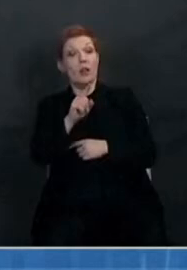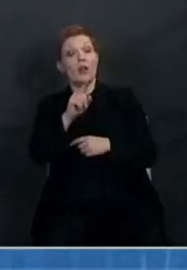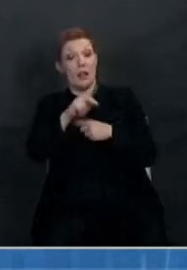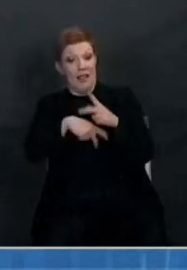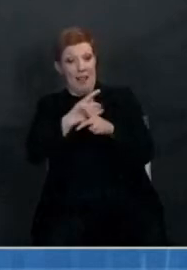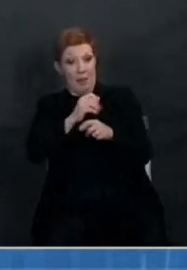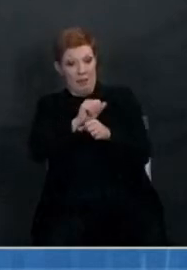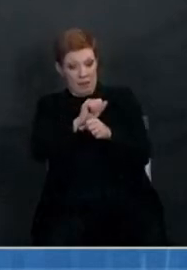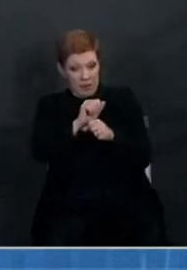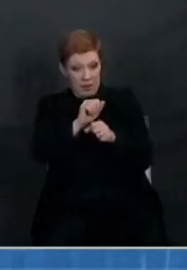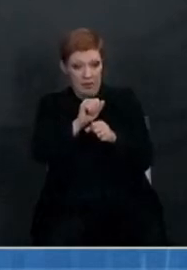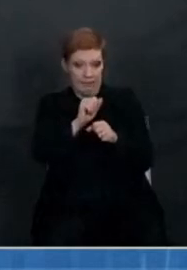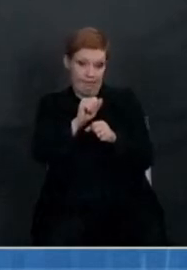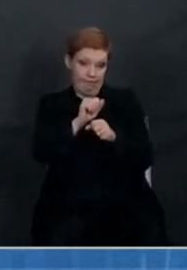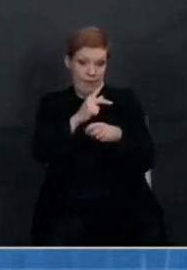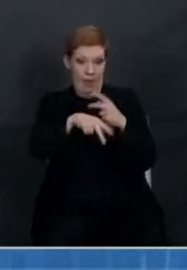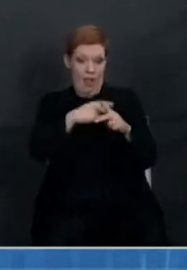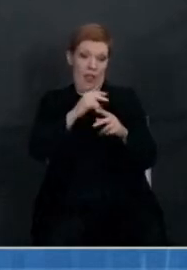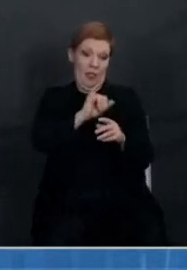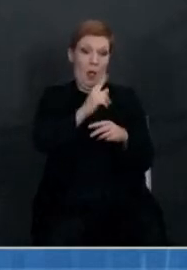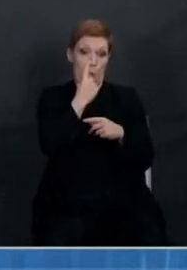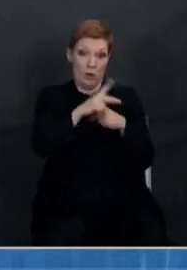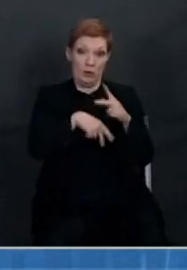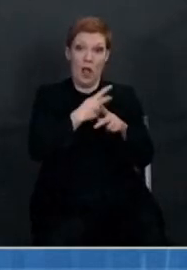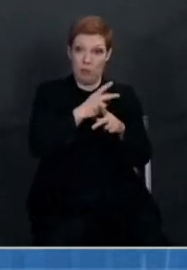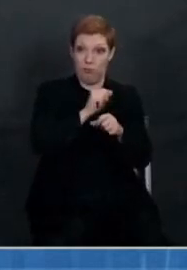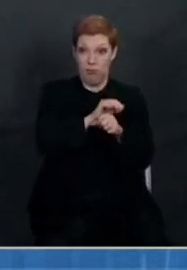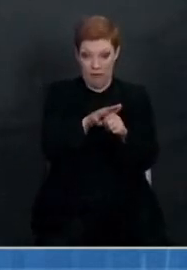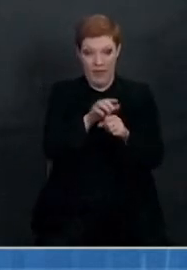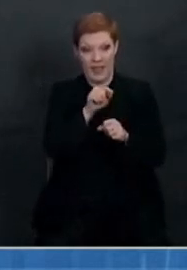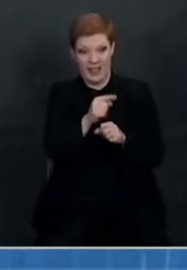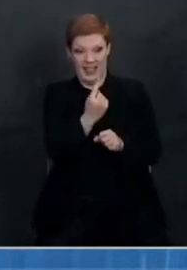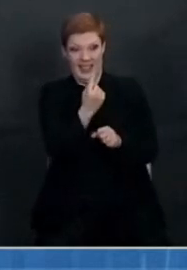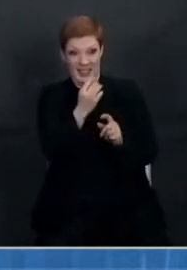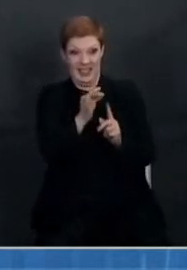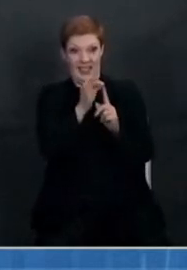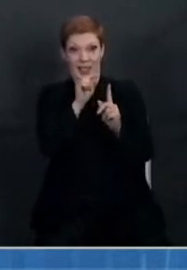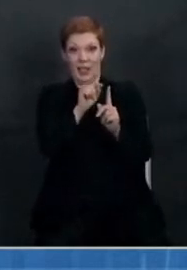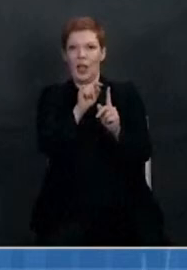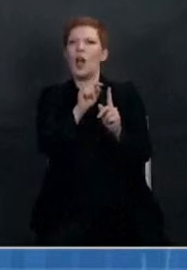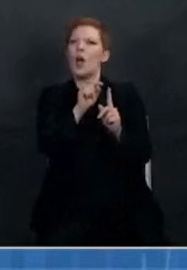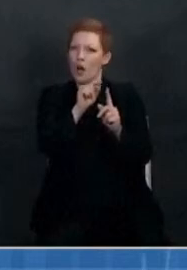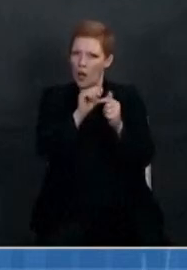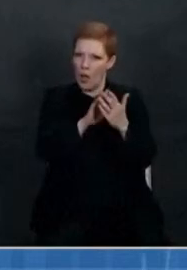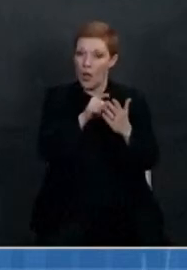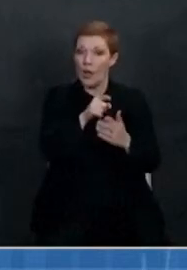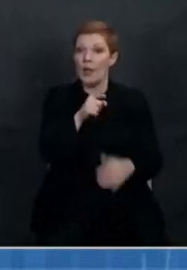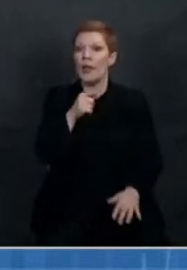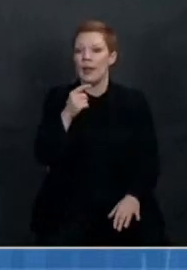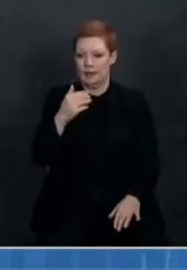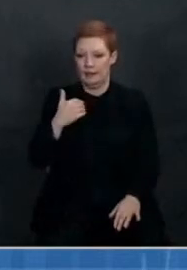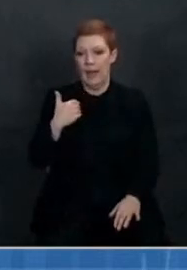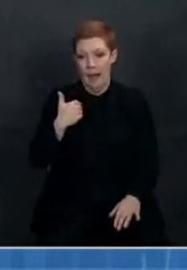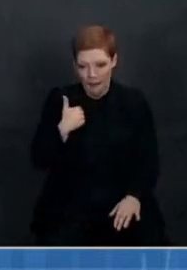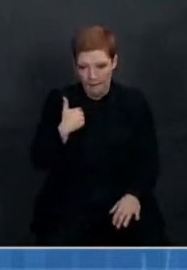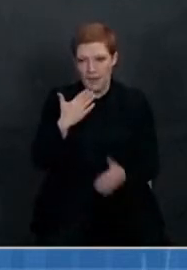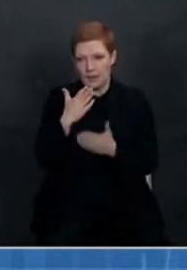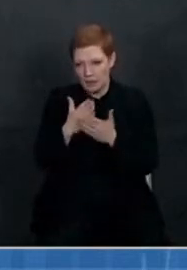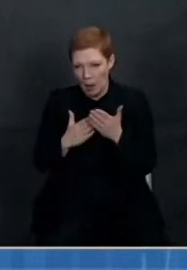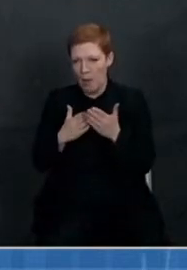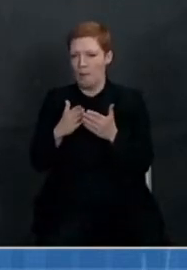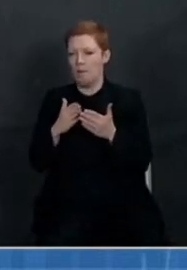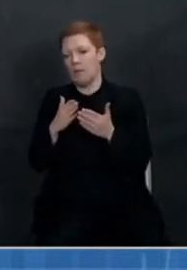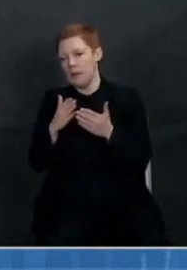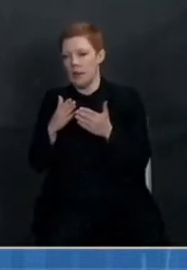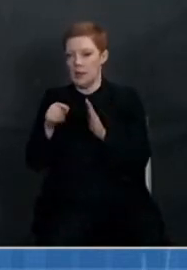reflected what you would see. But we do know that antigenic variation does have clinical consequences, because when you